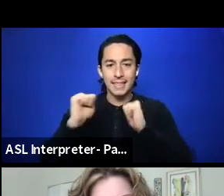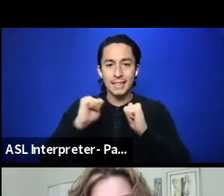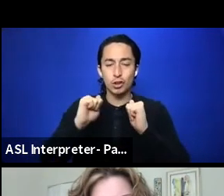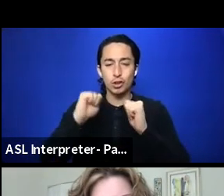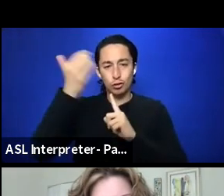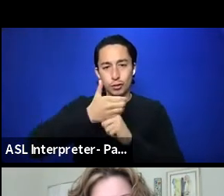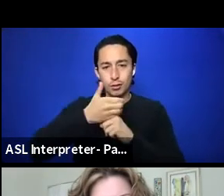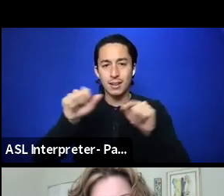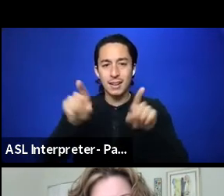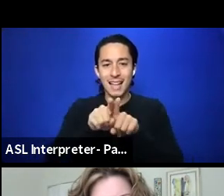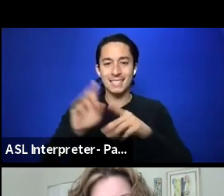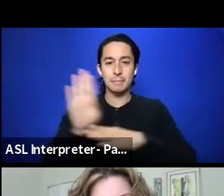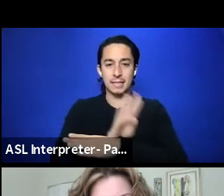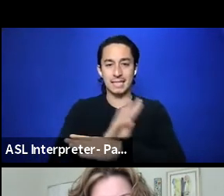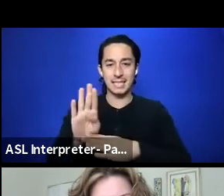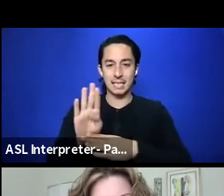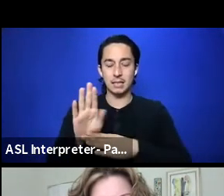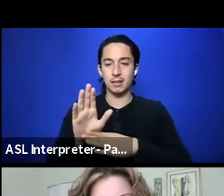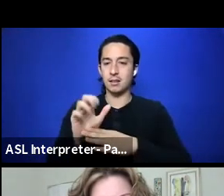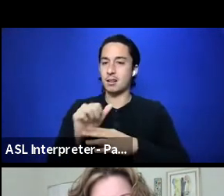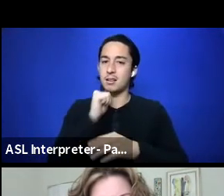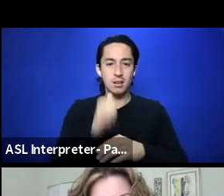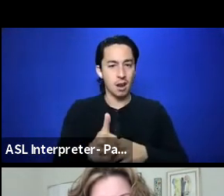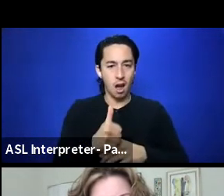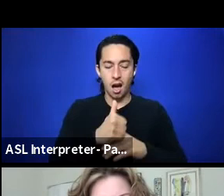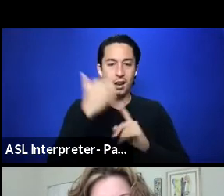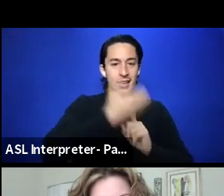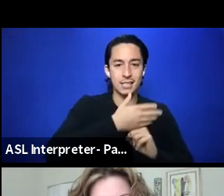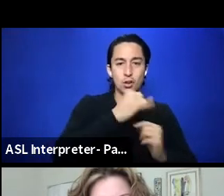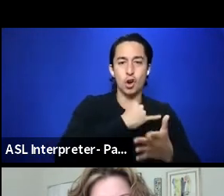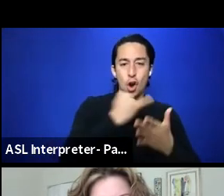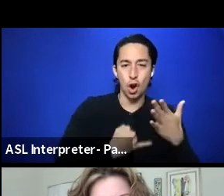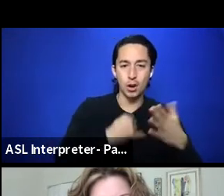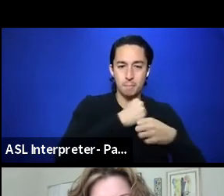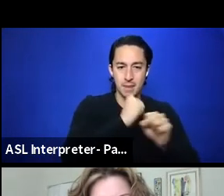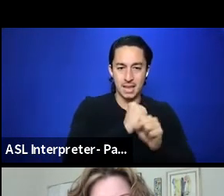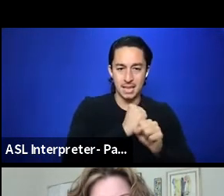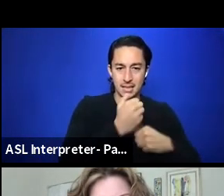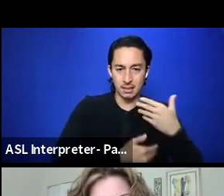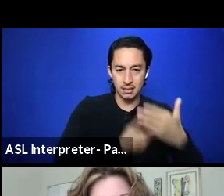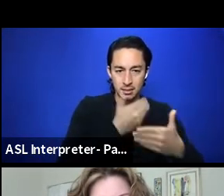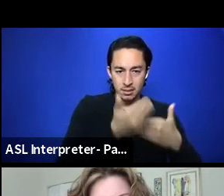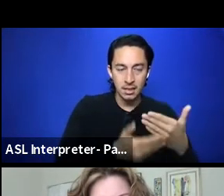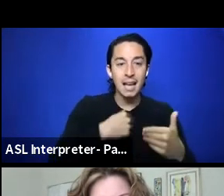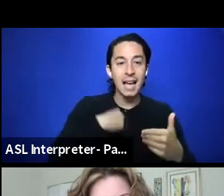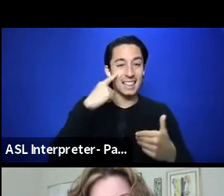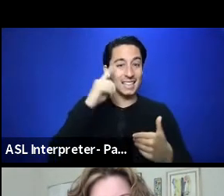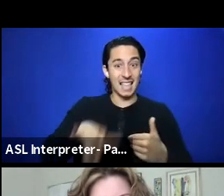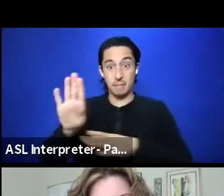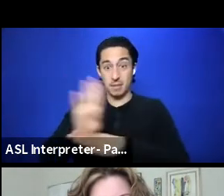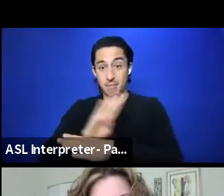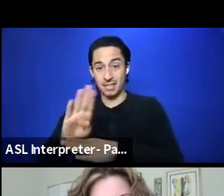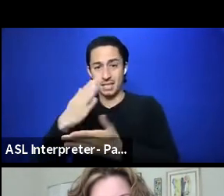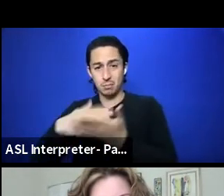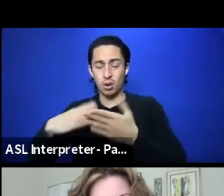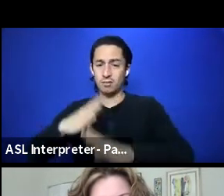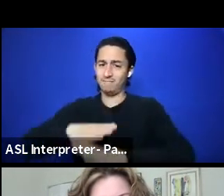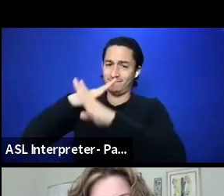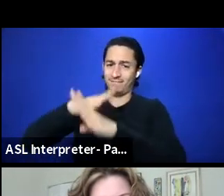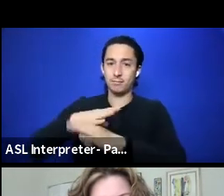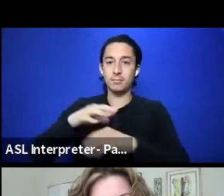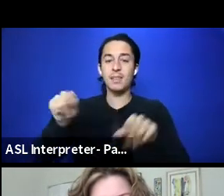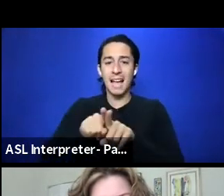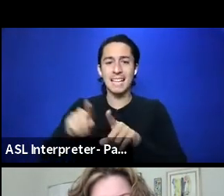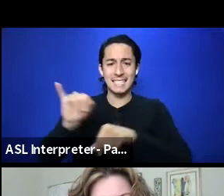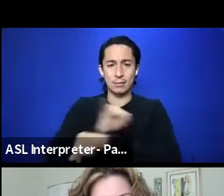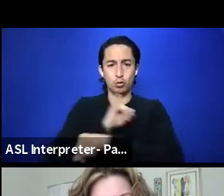opposed to an art making prospect, and I think that gets in the way a lot of any of all of these goals, and as an institution be